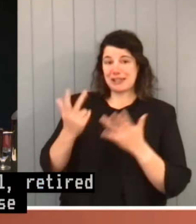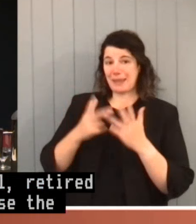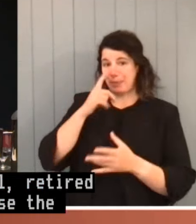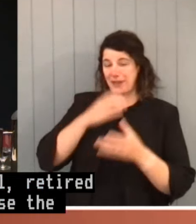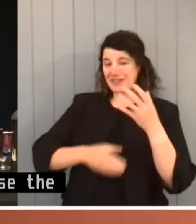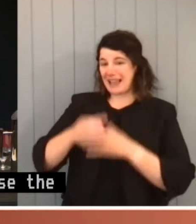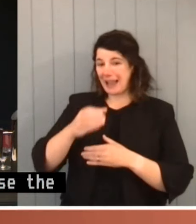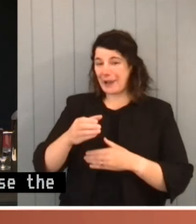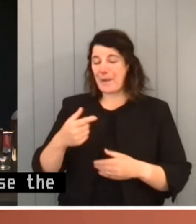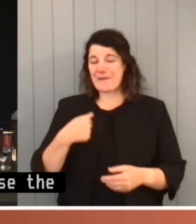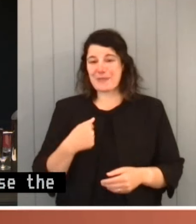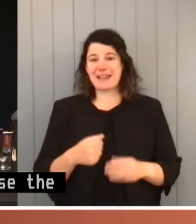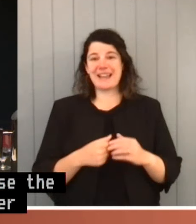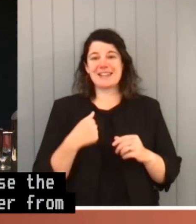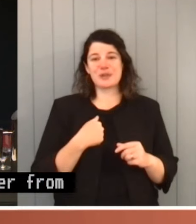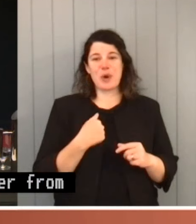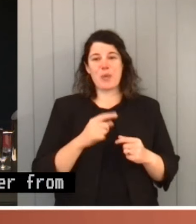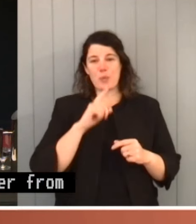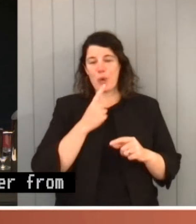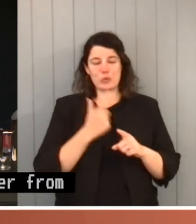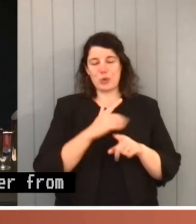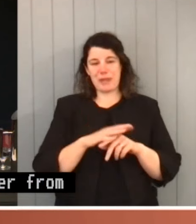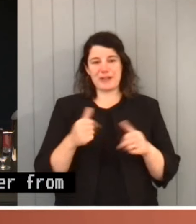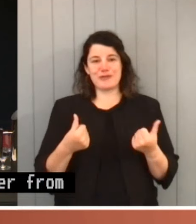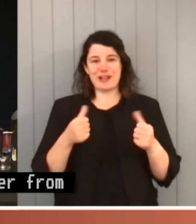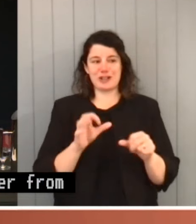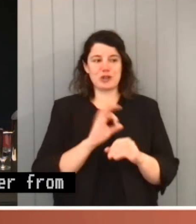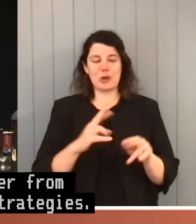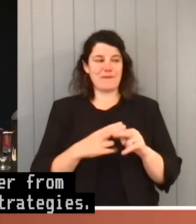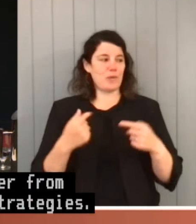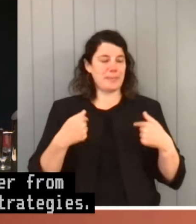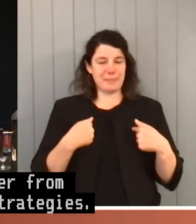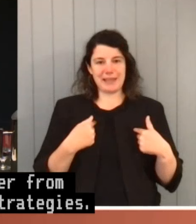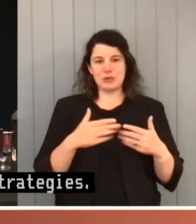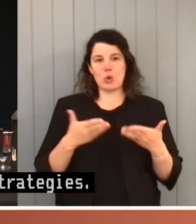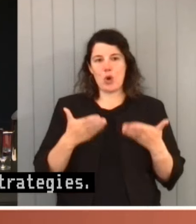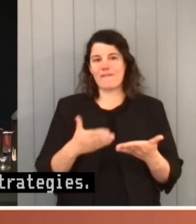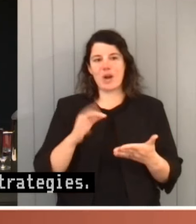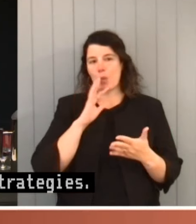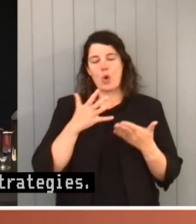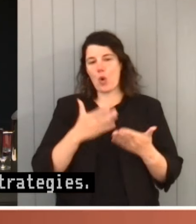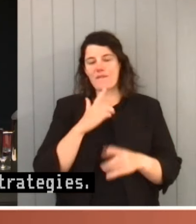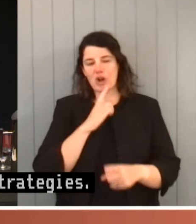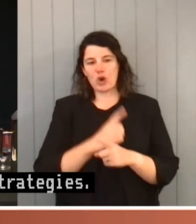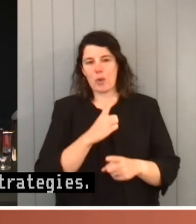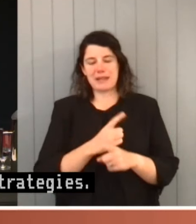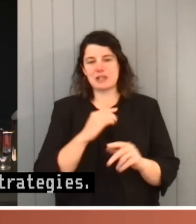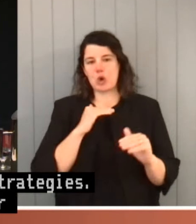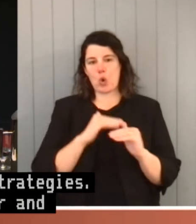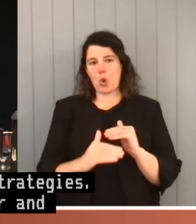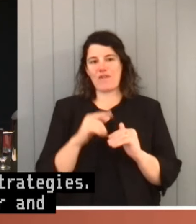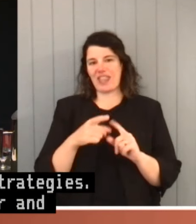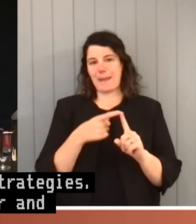strategies so it's not for me to offer and I won't offer comments on the particular